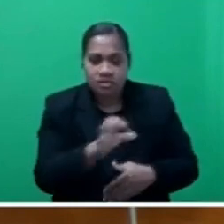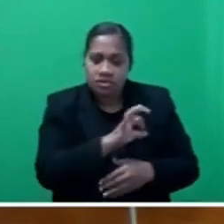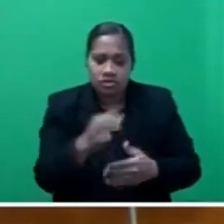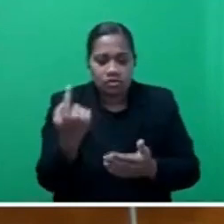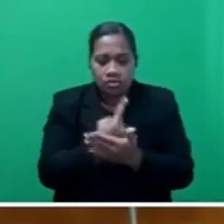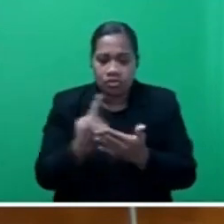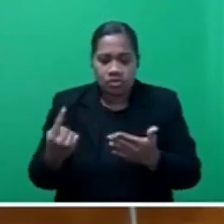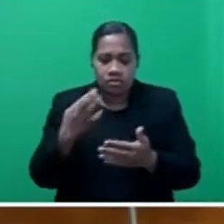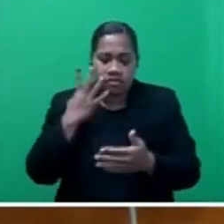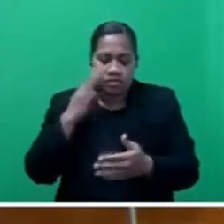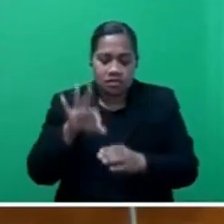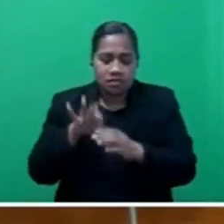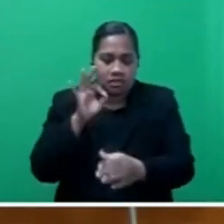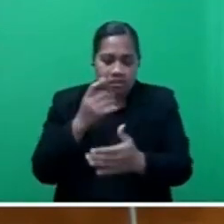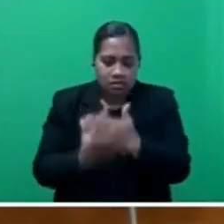year.